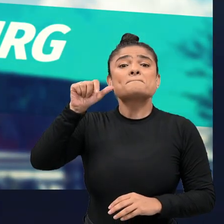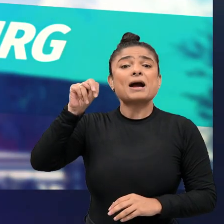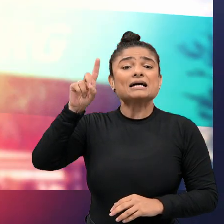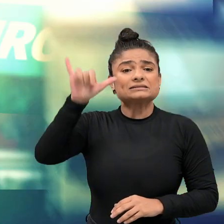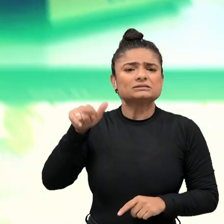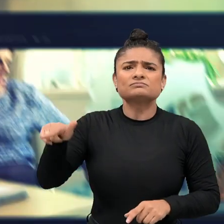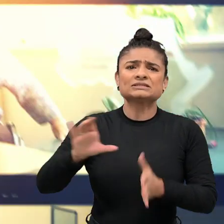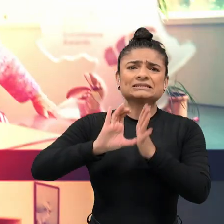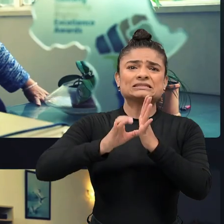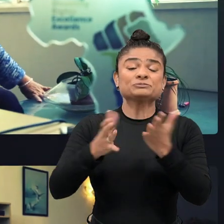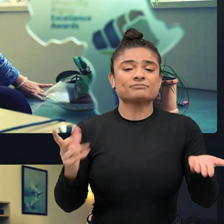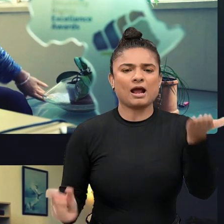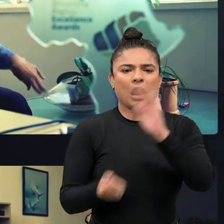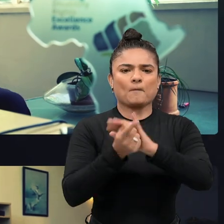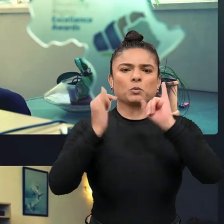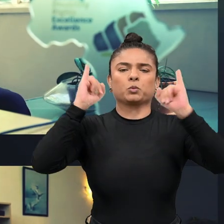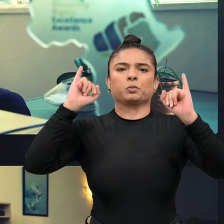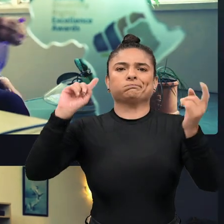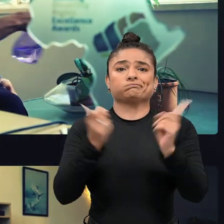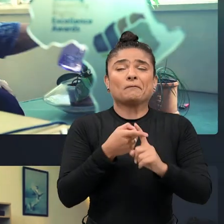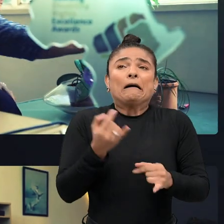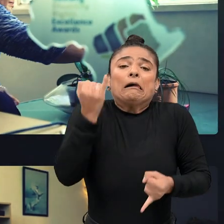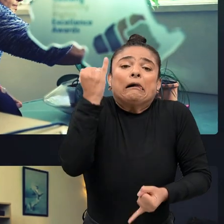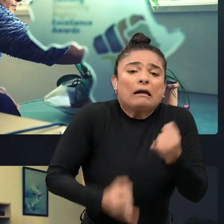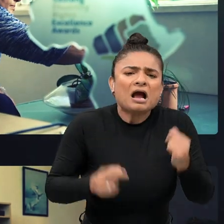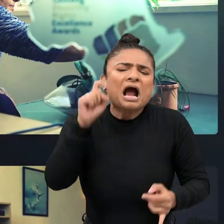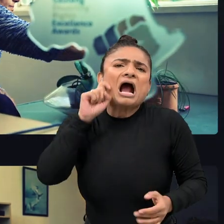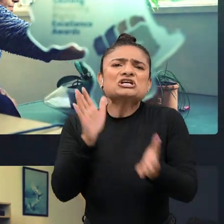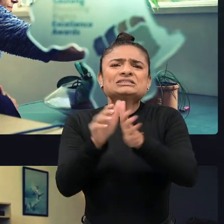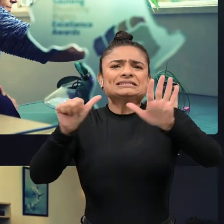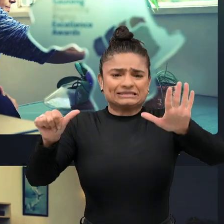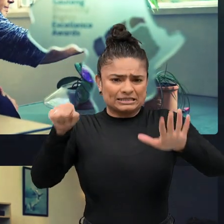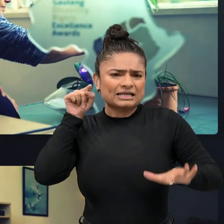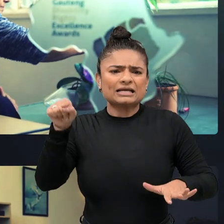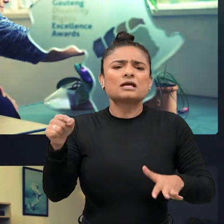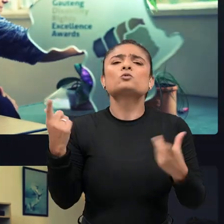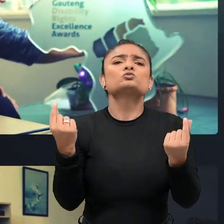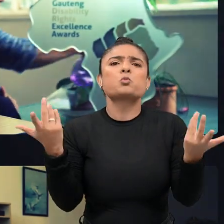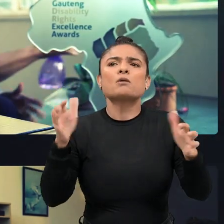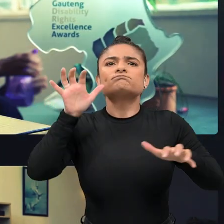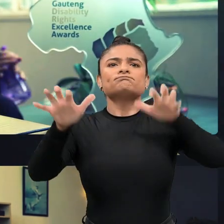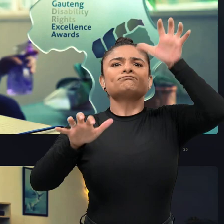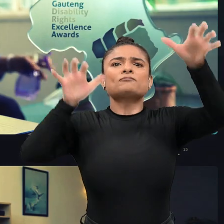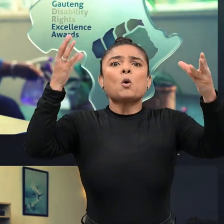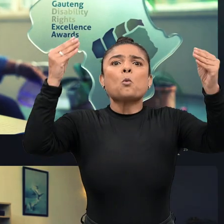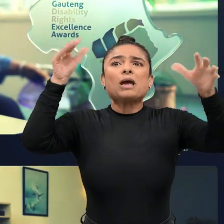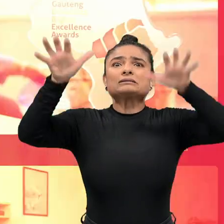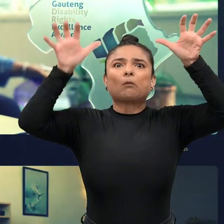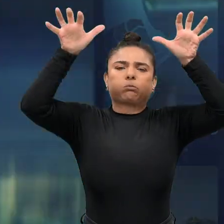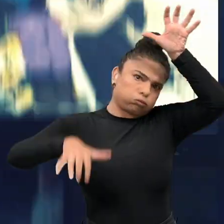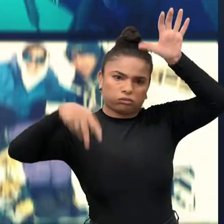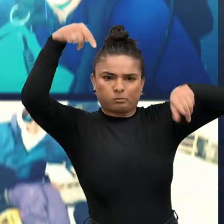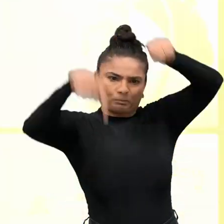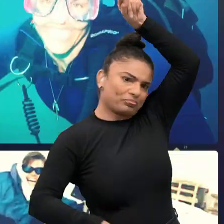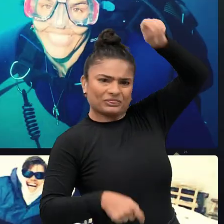Mandy lives with a disability after what she described as a silly accident at age 19, when she slipped on a wet rock while climbing,